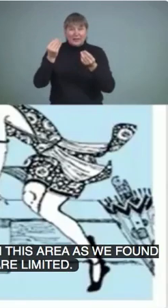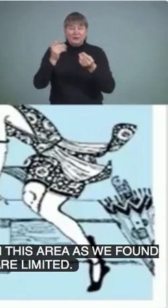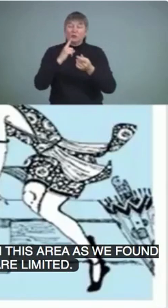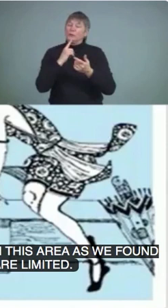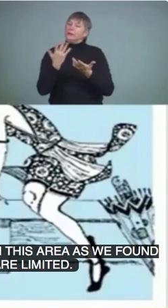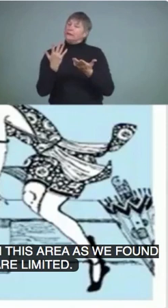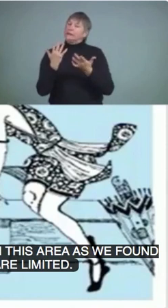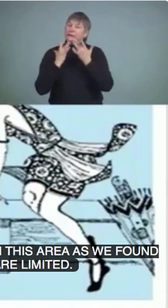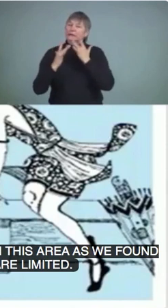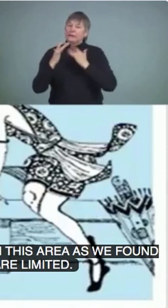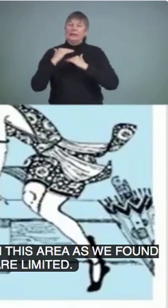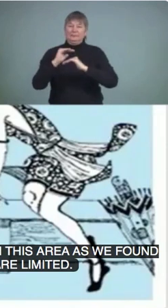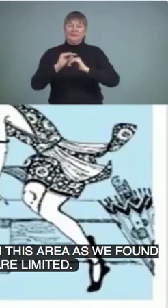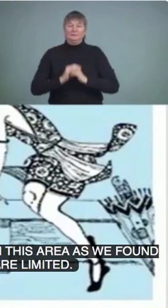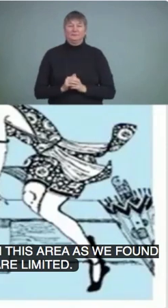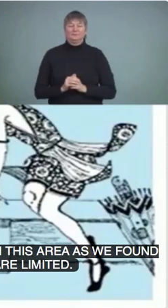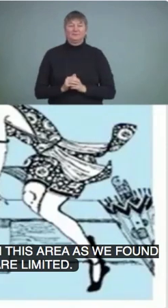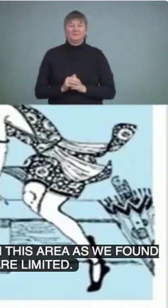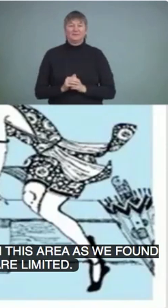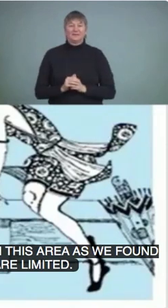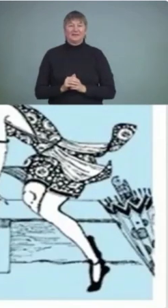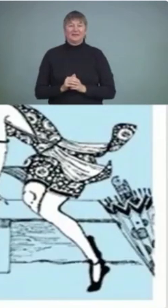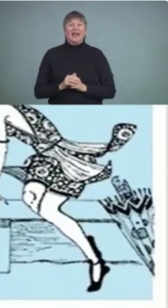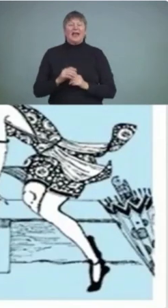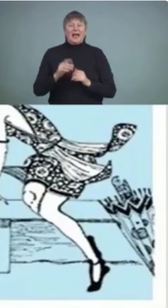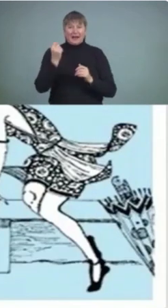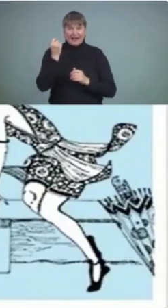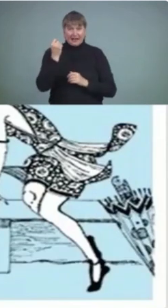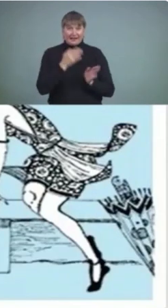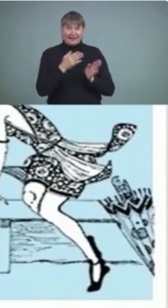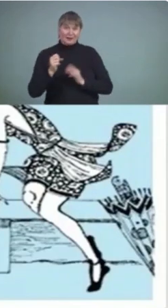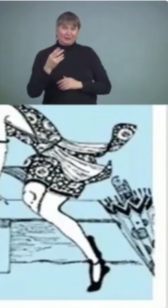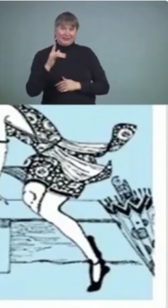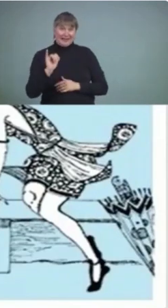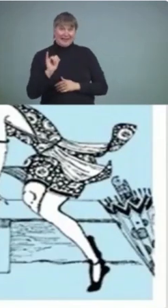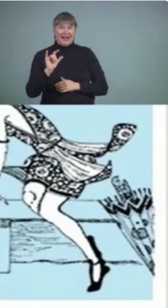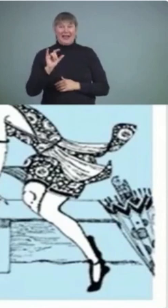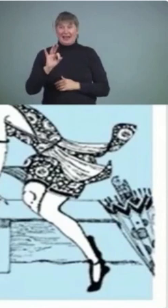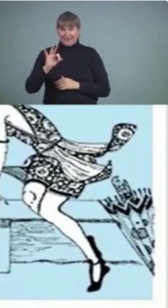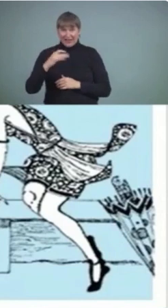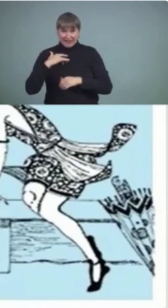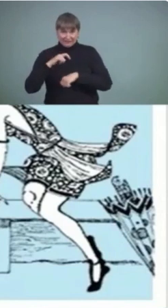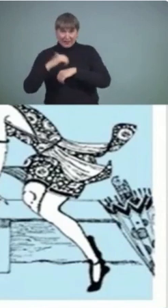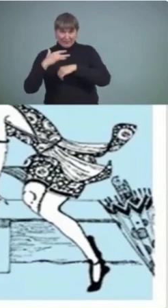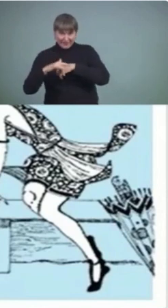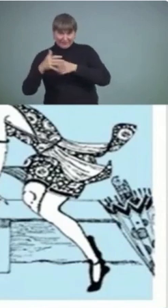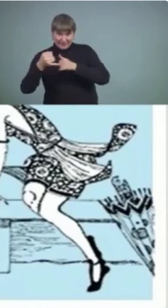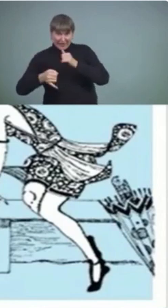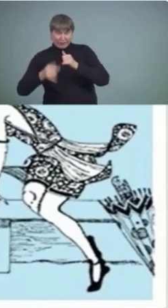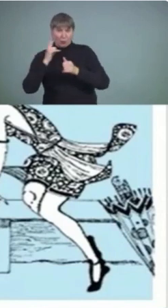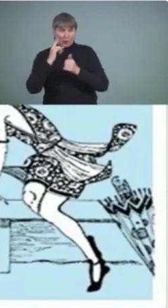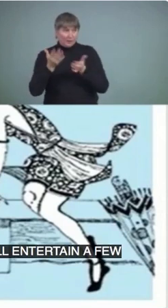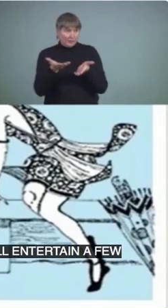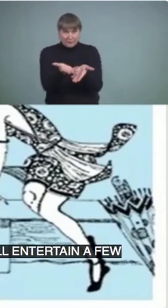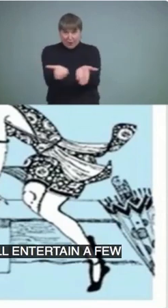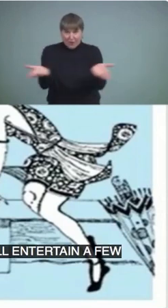Thank you. And I believe if we have some time at the end we will entertain a few questions. We will. We'll see if we have